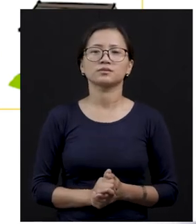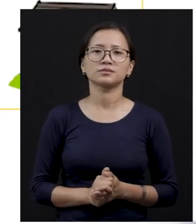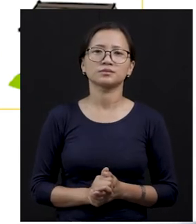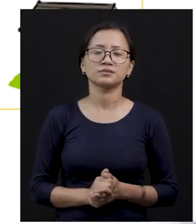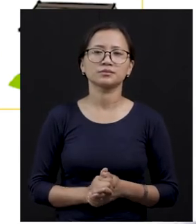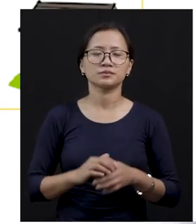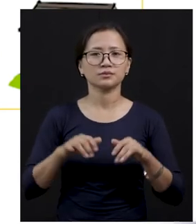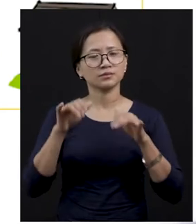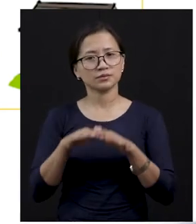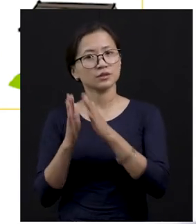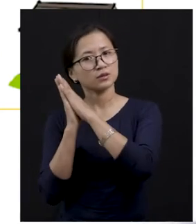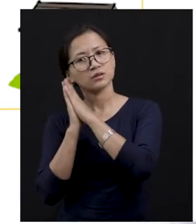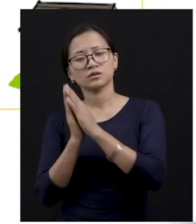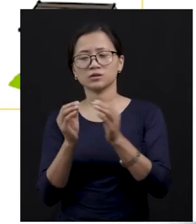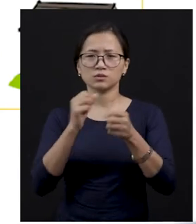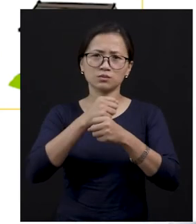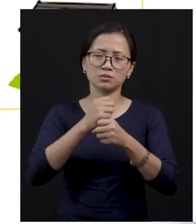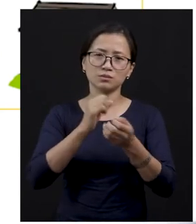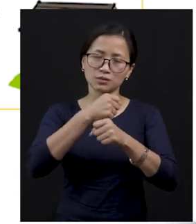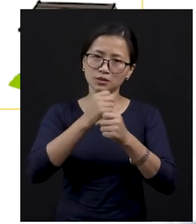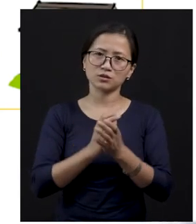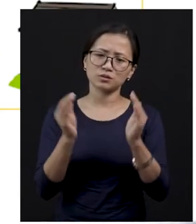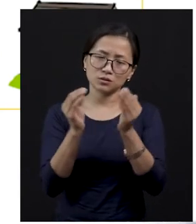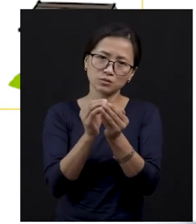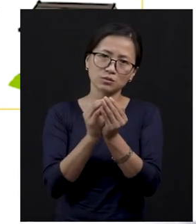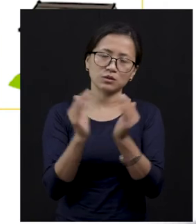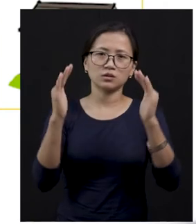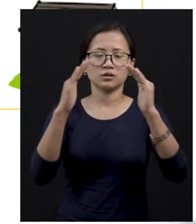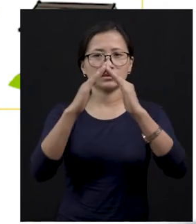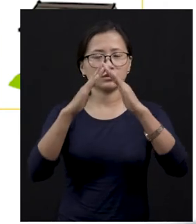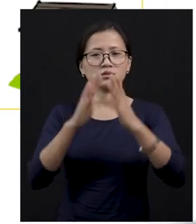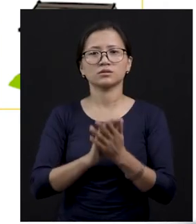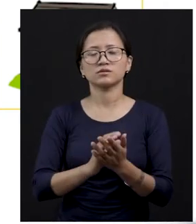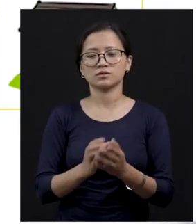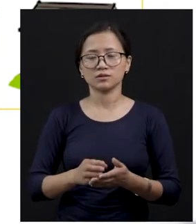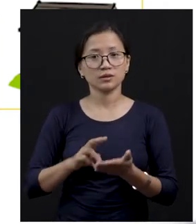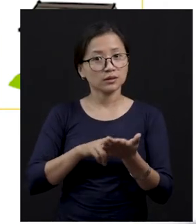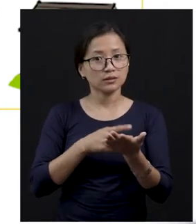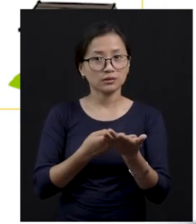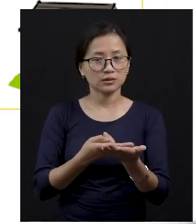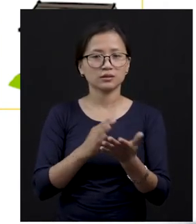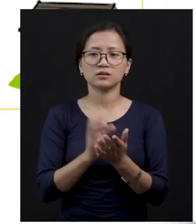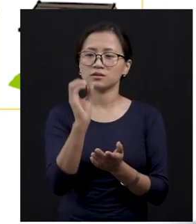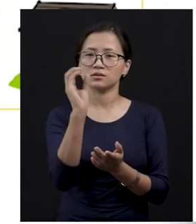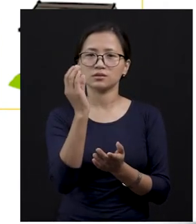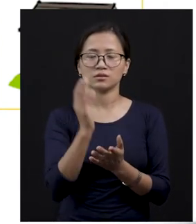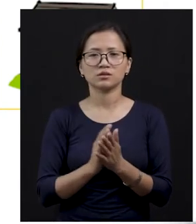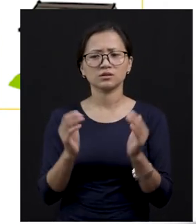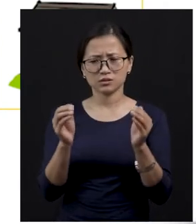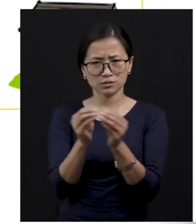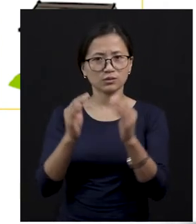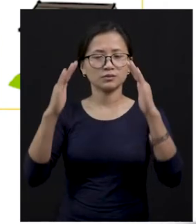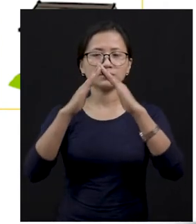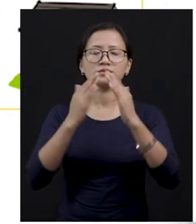there. They sleep, we make a small house for them, right? For chicken, for laying eggs, we make a small house for